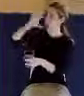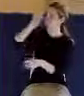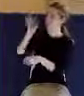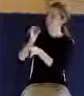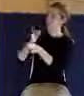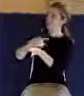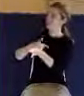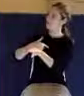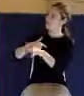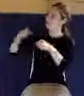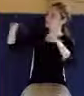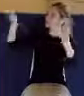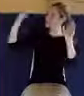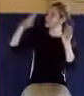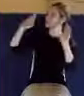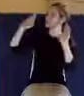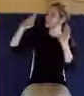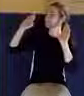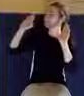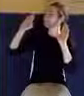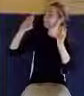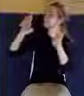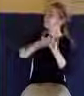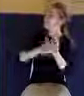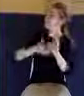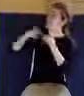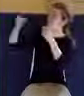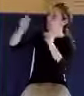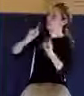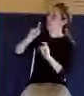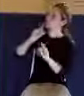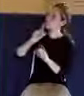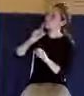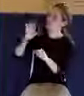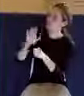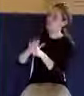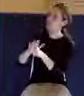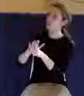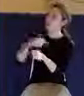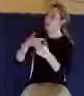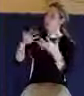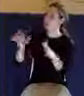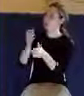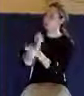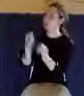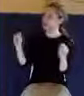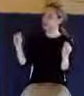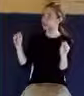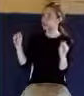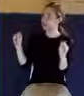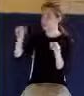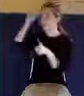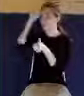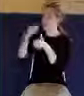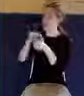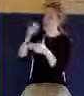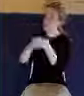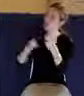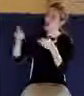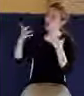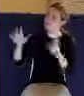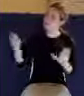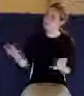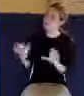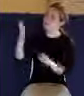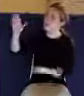And give me that assurance that I'm in Christ. Would you say that? Would you pray? Would you make sure? Would you